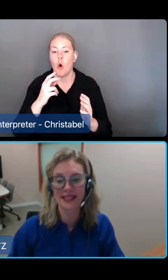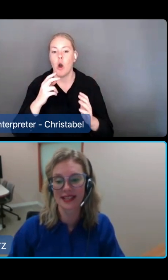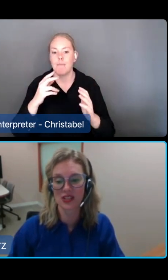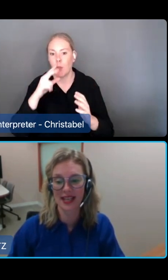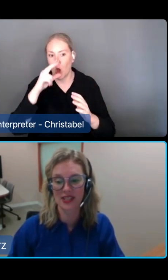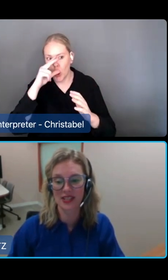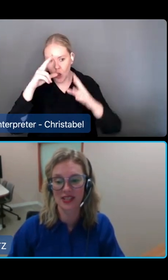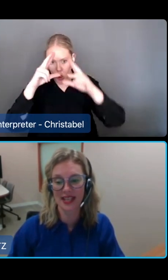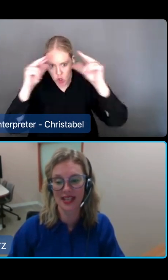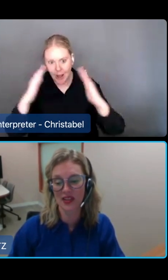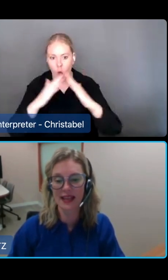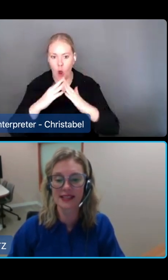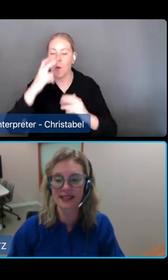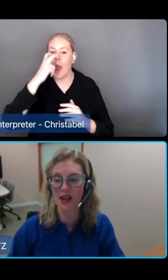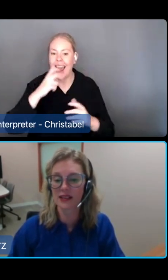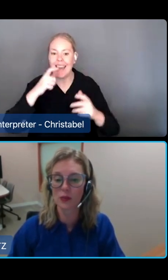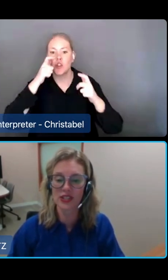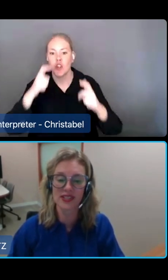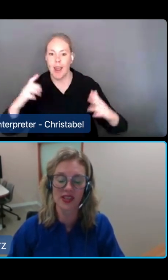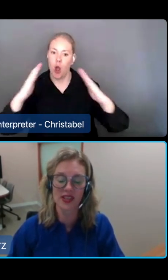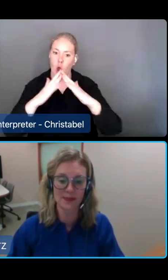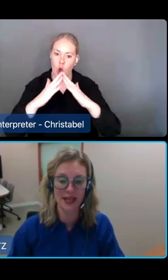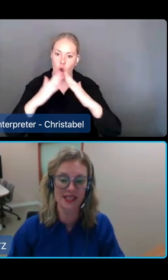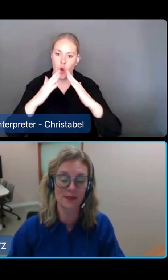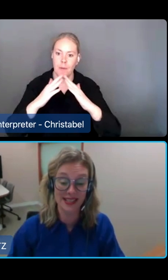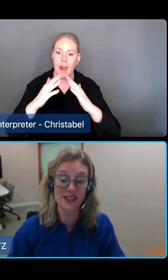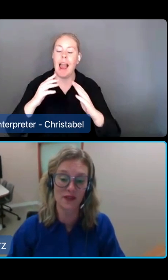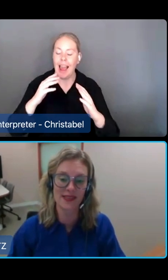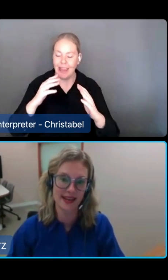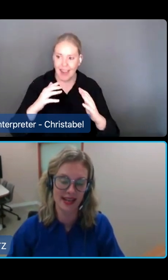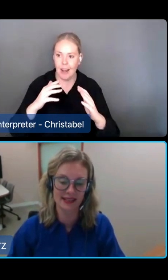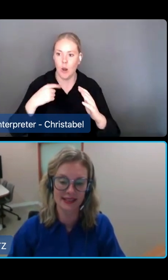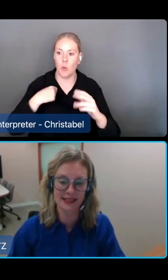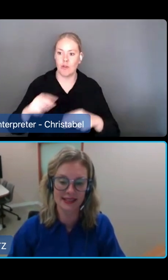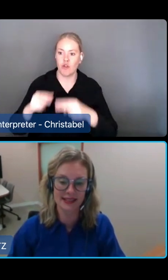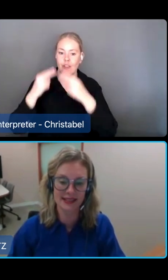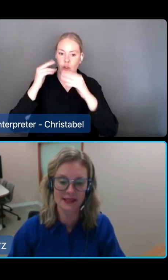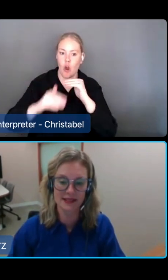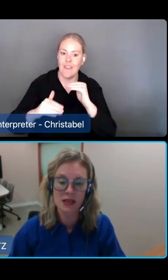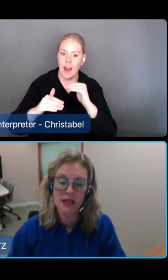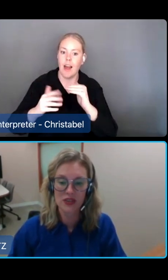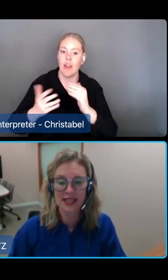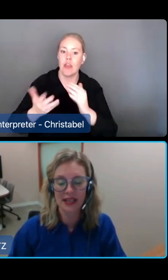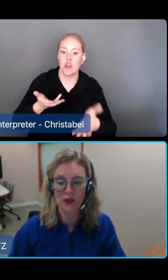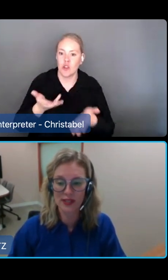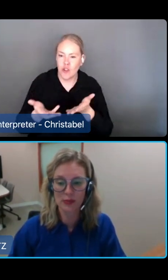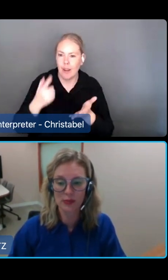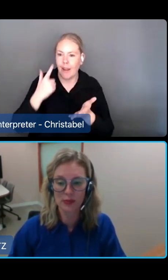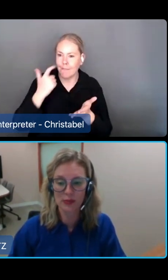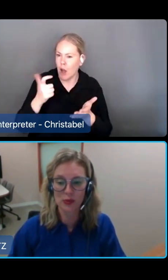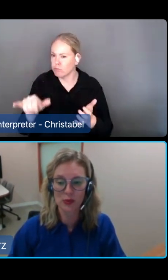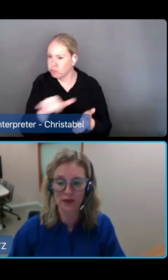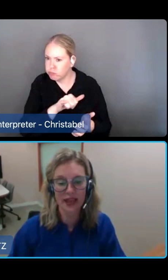compare residential aged care services and decide which services best fit their needs. It introduced an